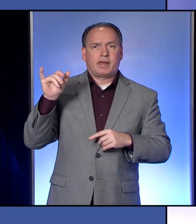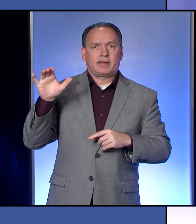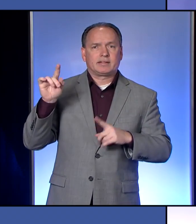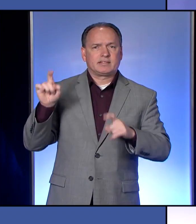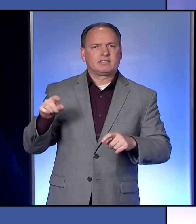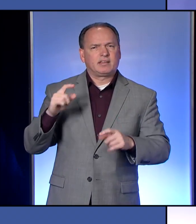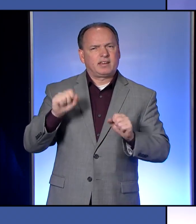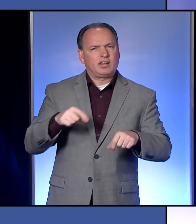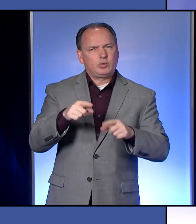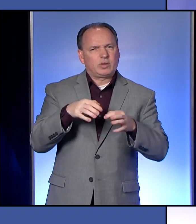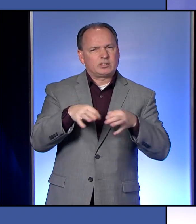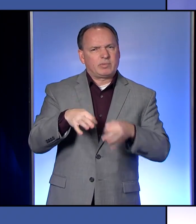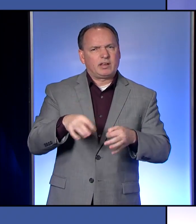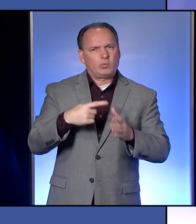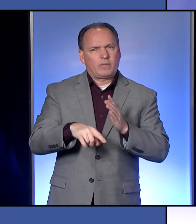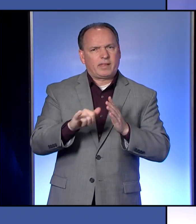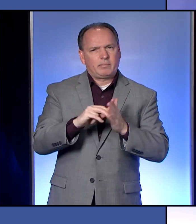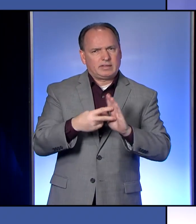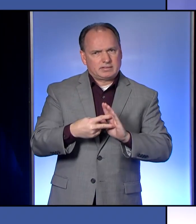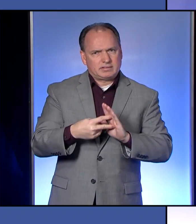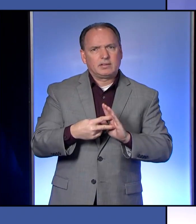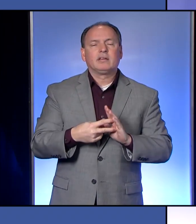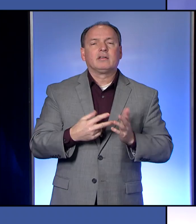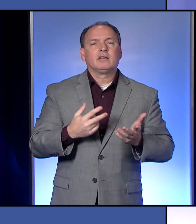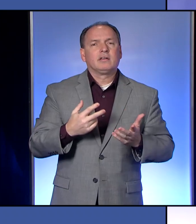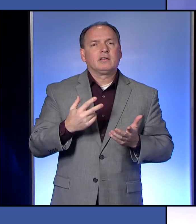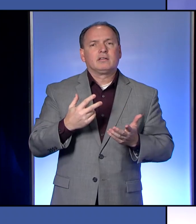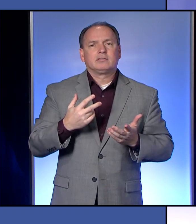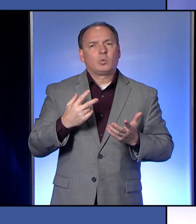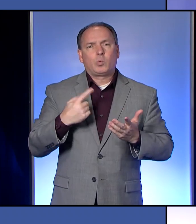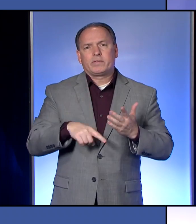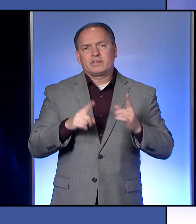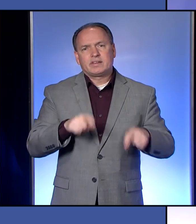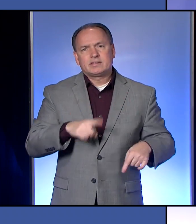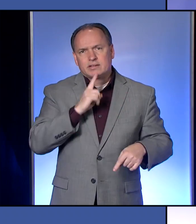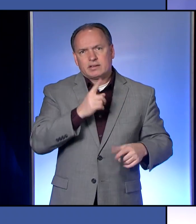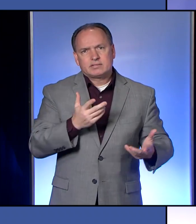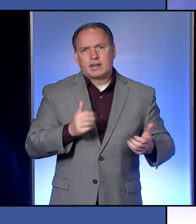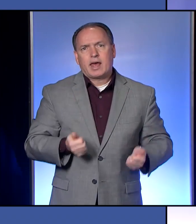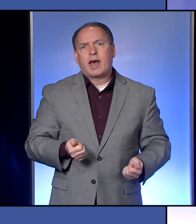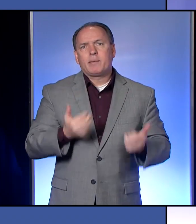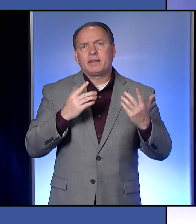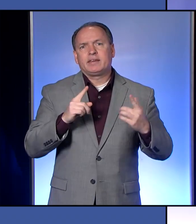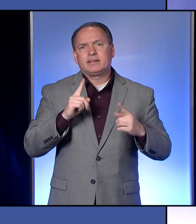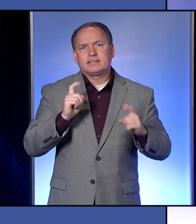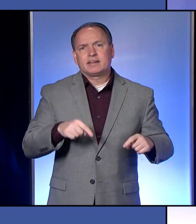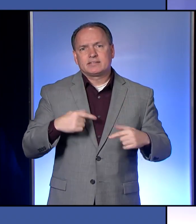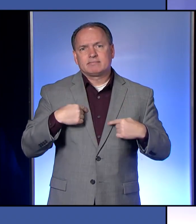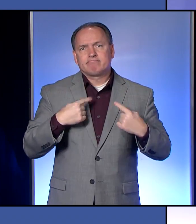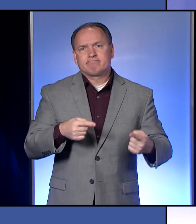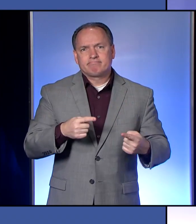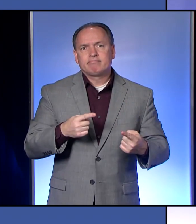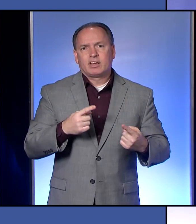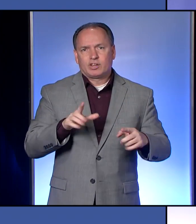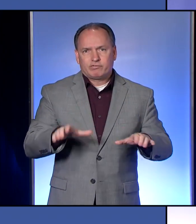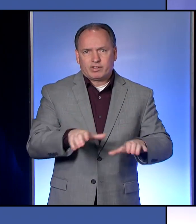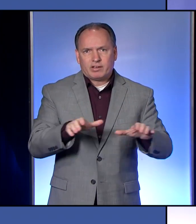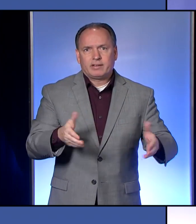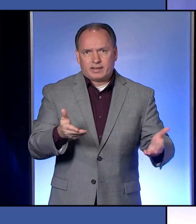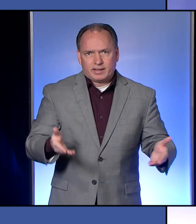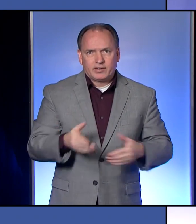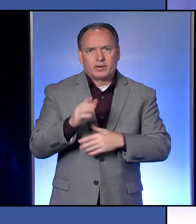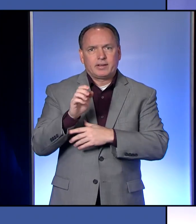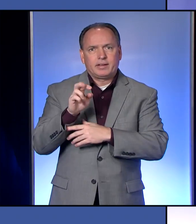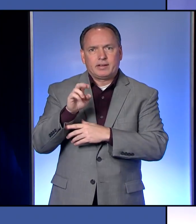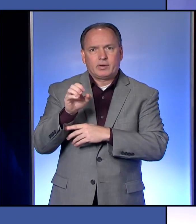is? It's kind of like a follow-up from last week. Uh, what that test is and how many tests, uh, have you already done here in the Erie